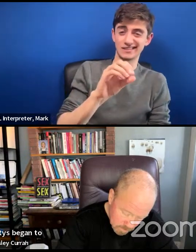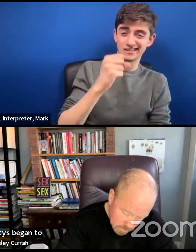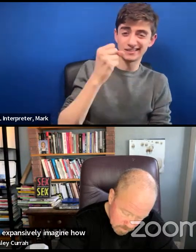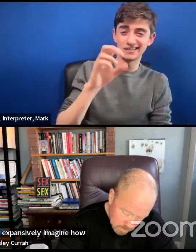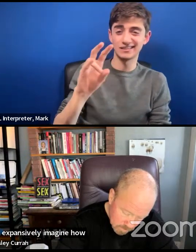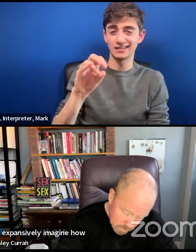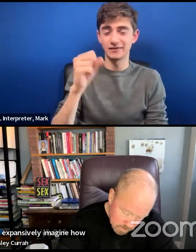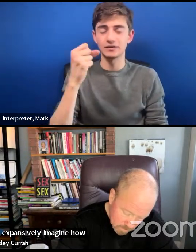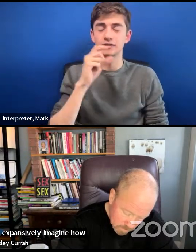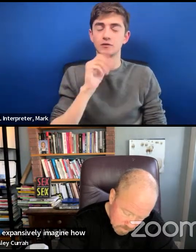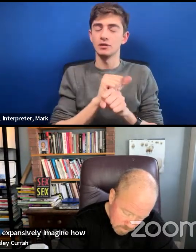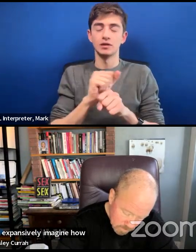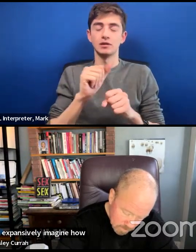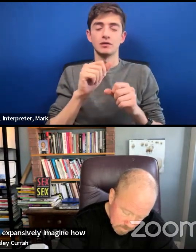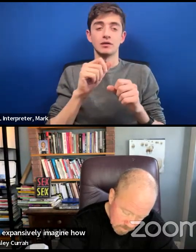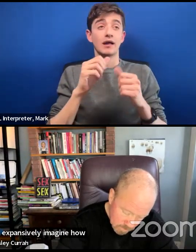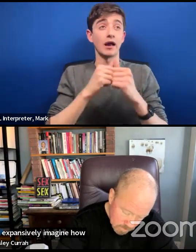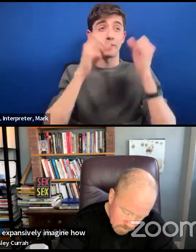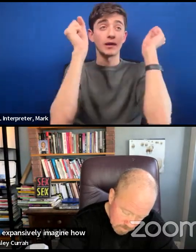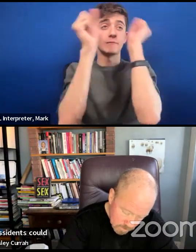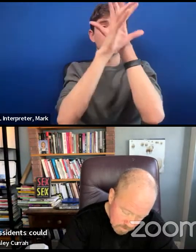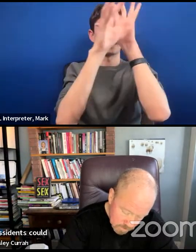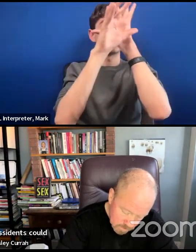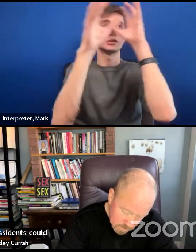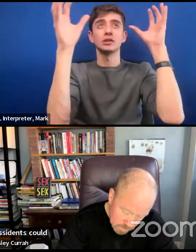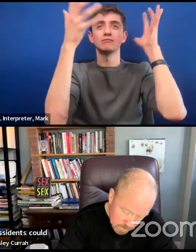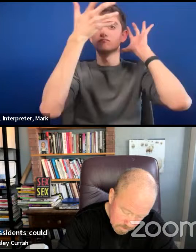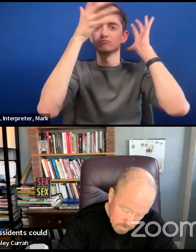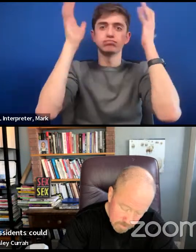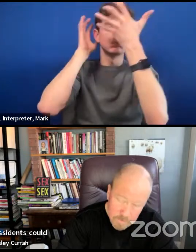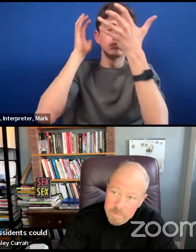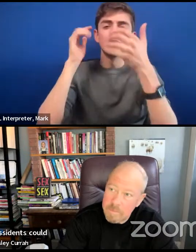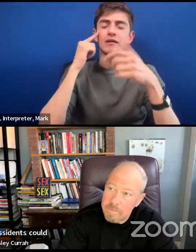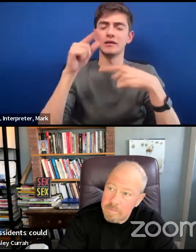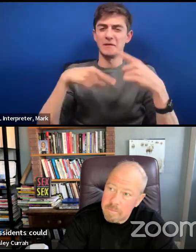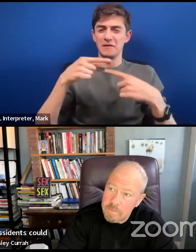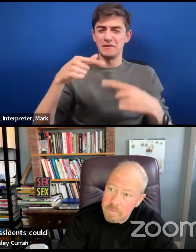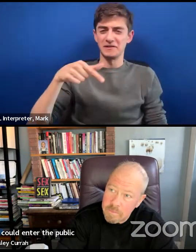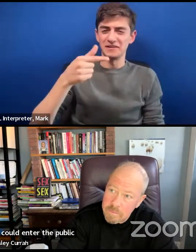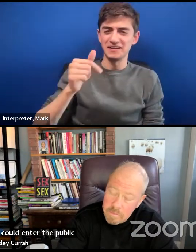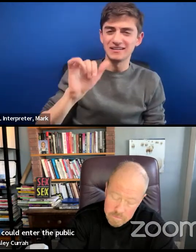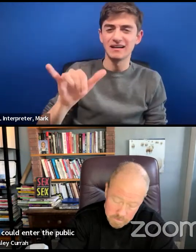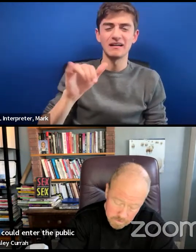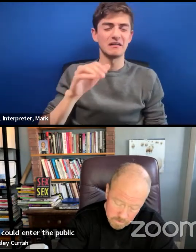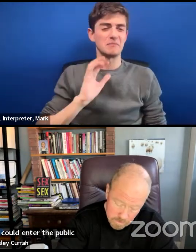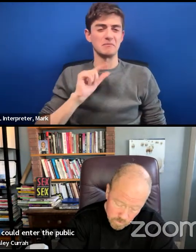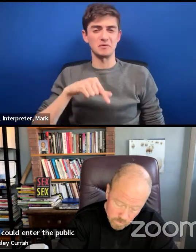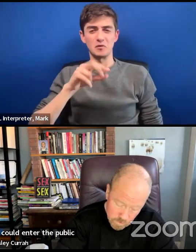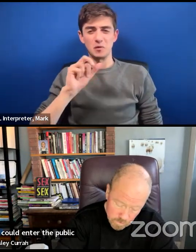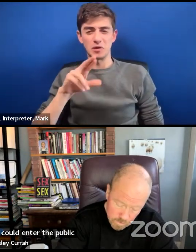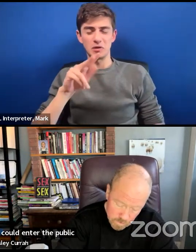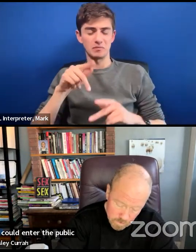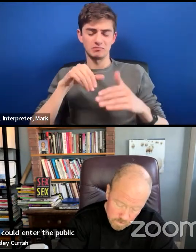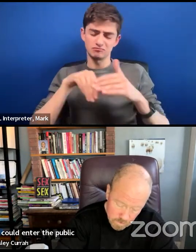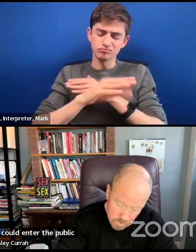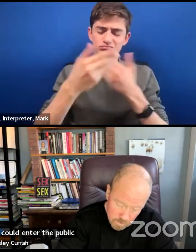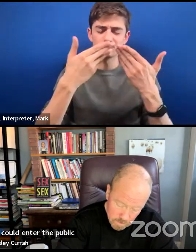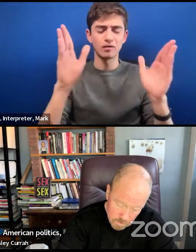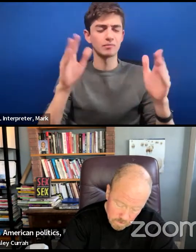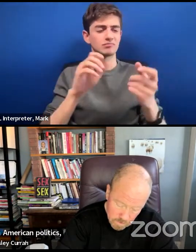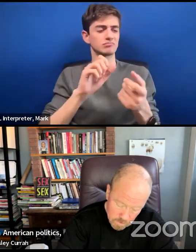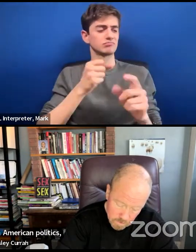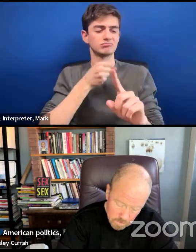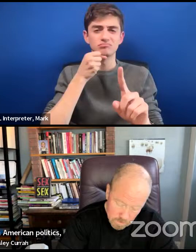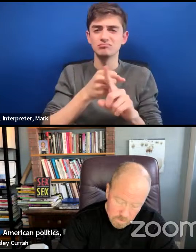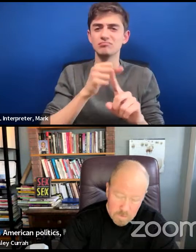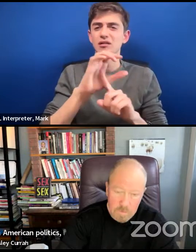and sexual dissidents could enter the public sphere, have an impact on American politics, change the culture. Creative